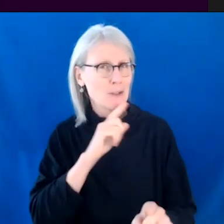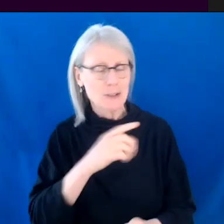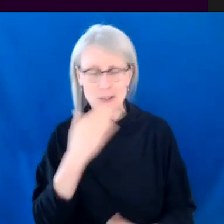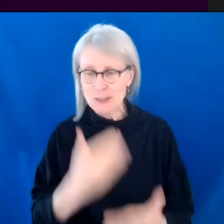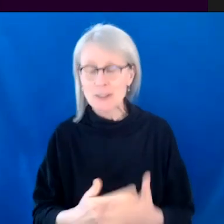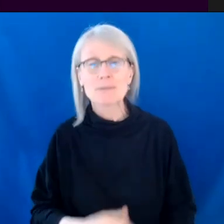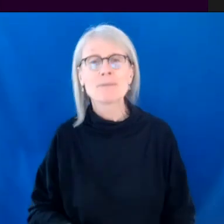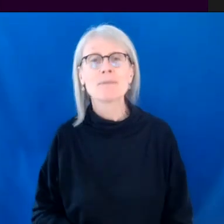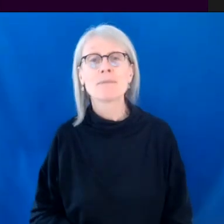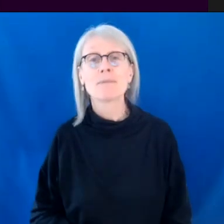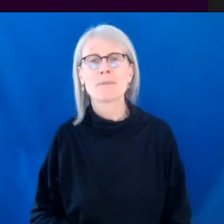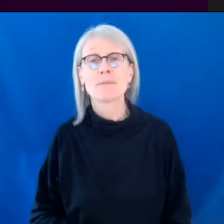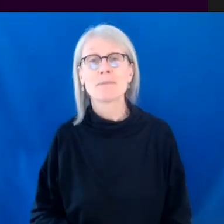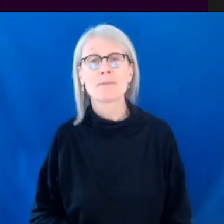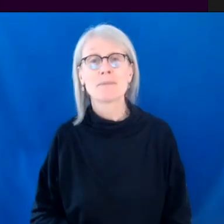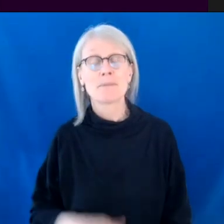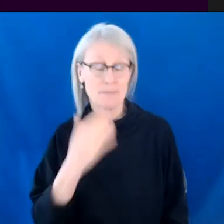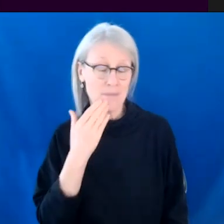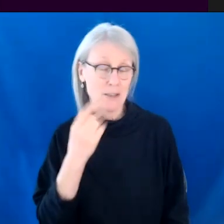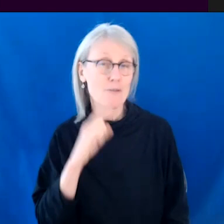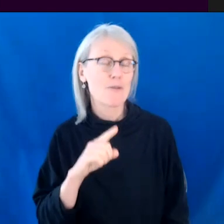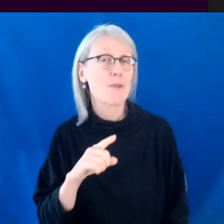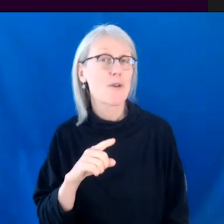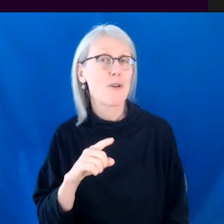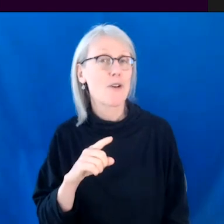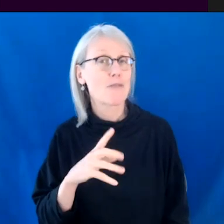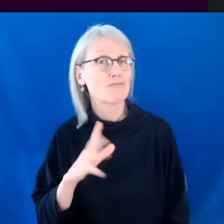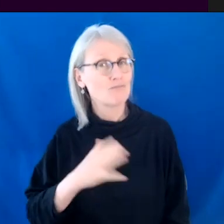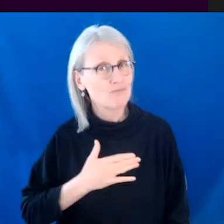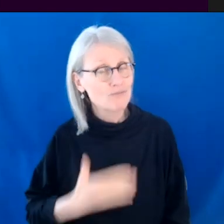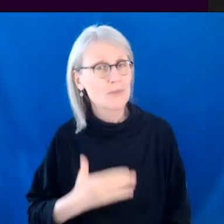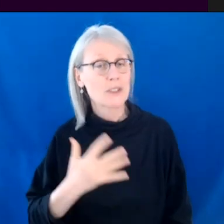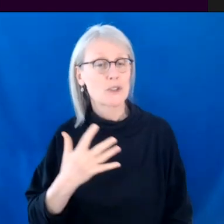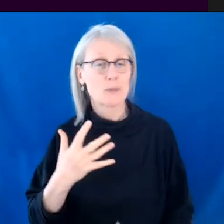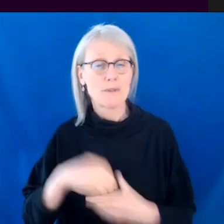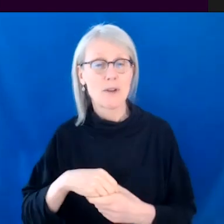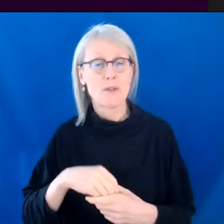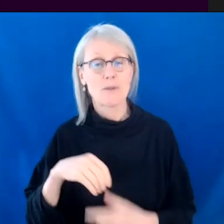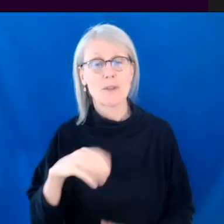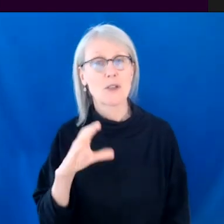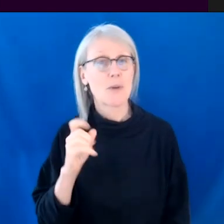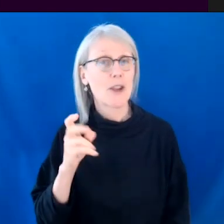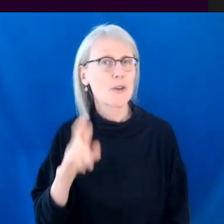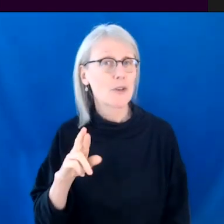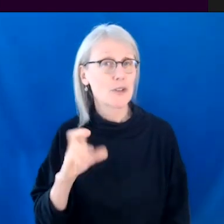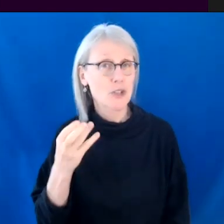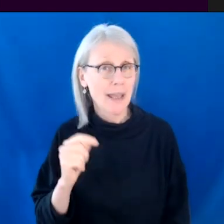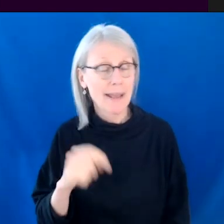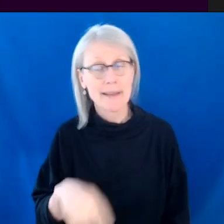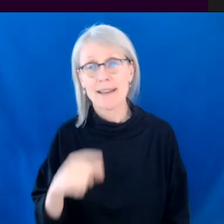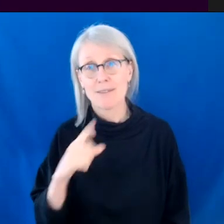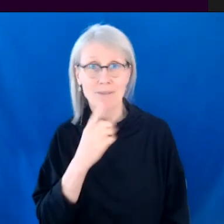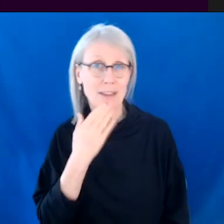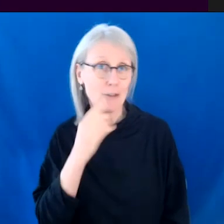And thank you for doing this content creator chat. Appreciate this so much. Thank you for letting me ask all these questions.